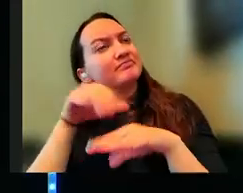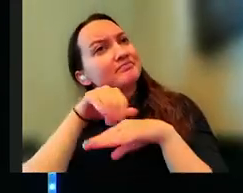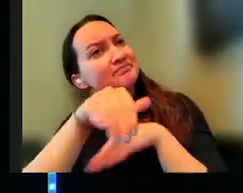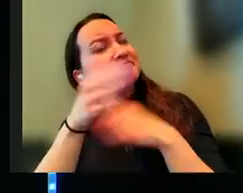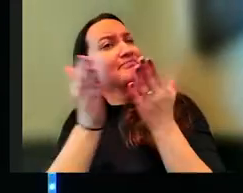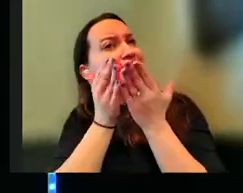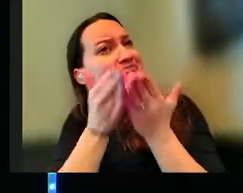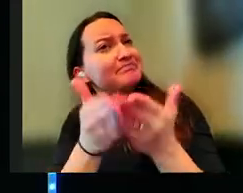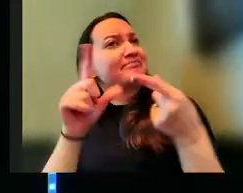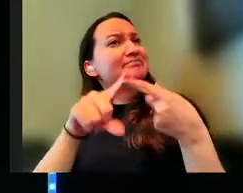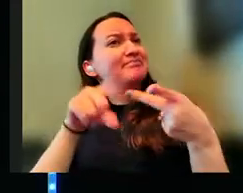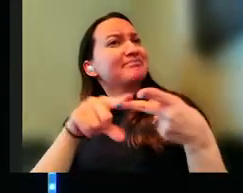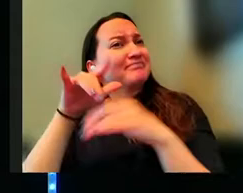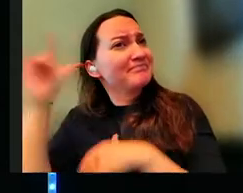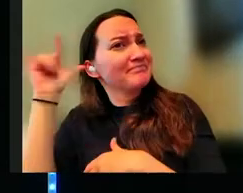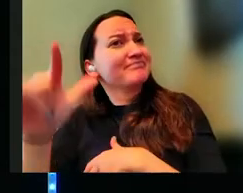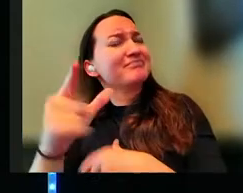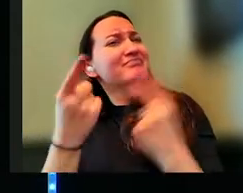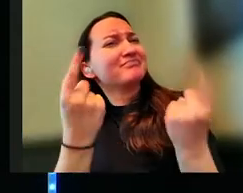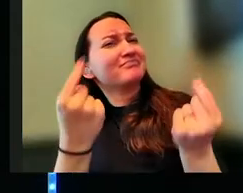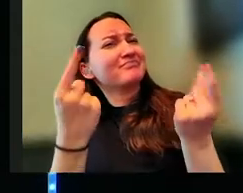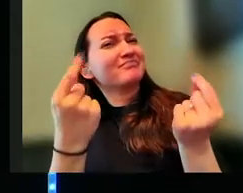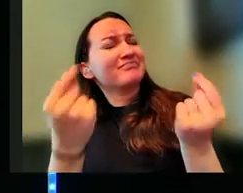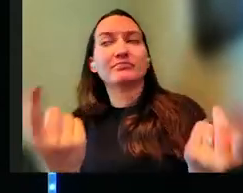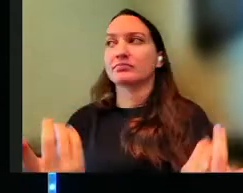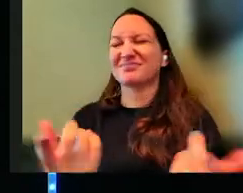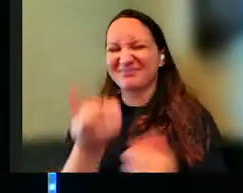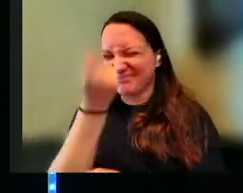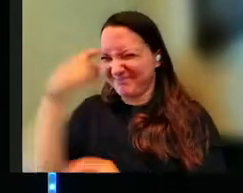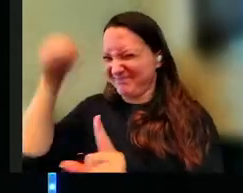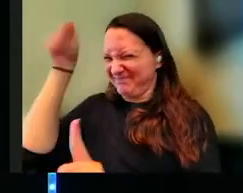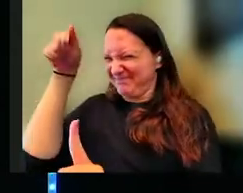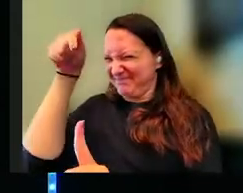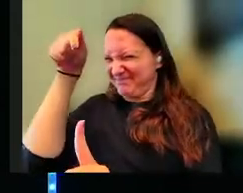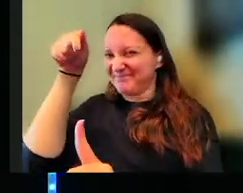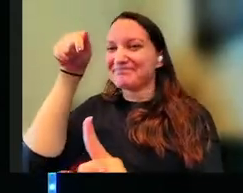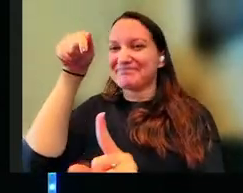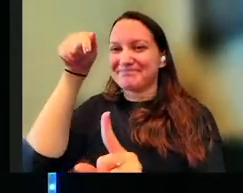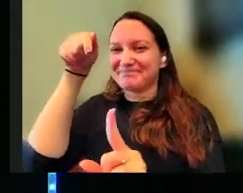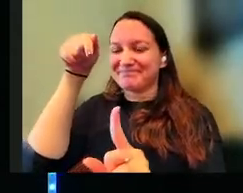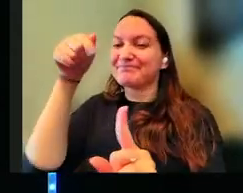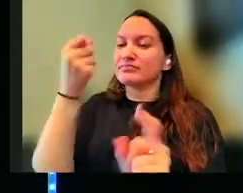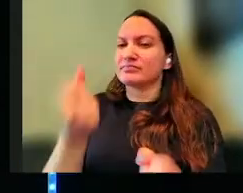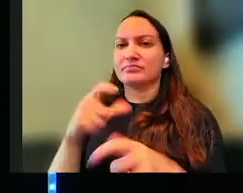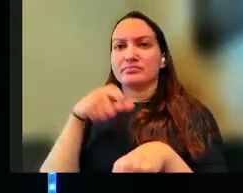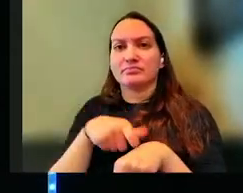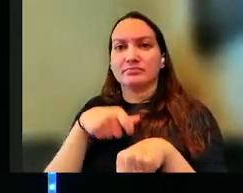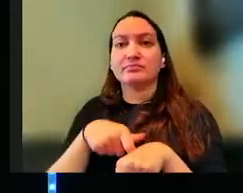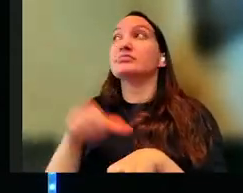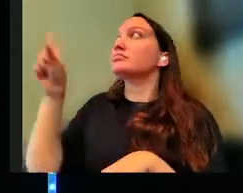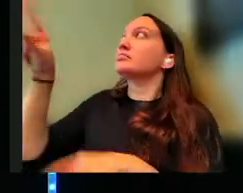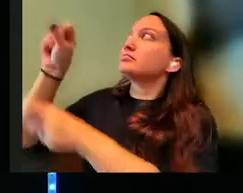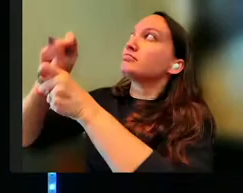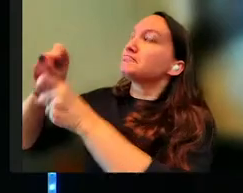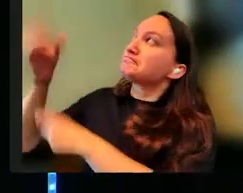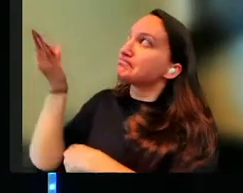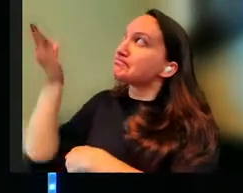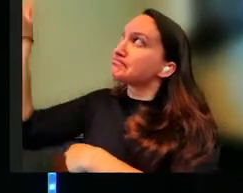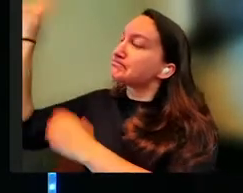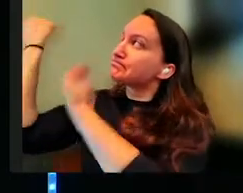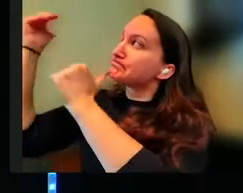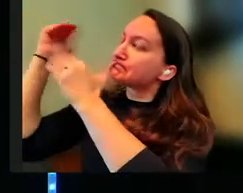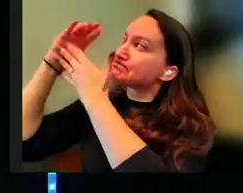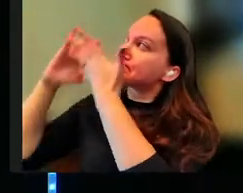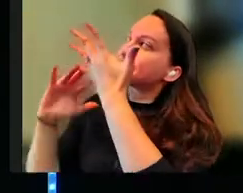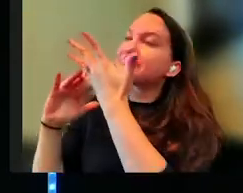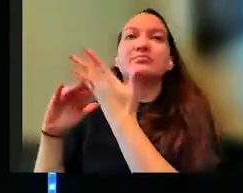plane. What were you doing? You get what I'm getting at? How many times do we go, here's how you should work, God? We get into this,